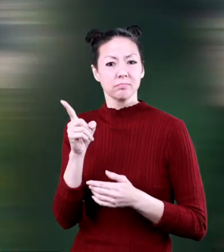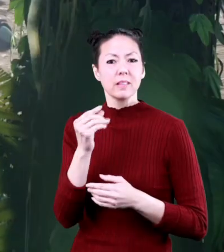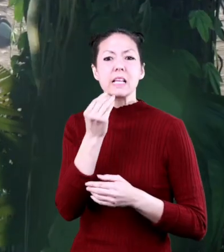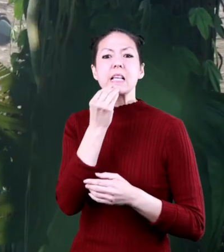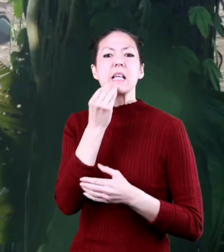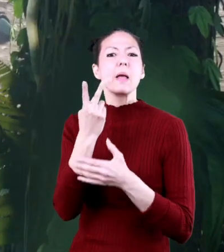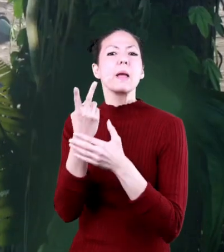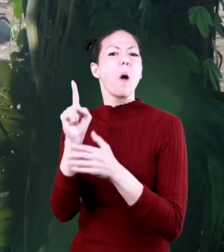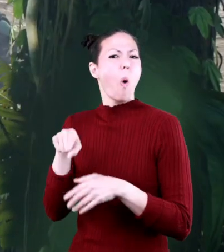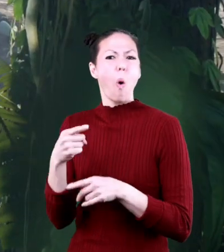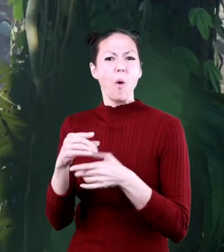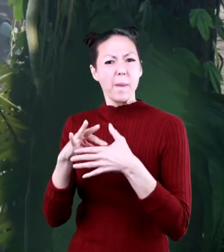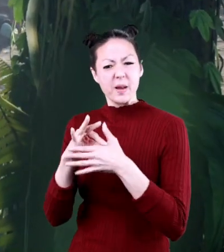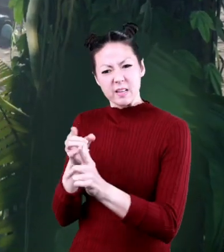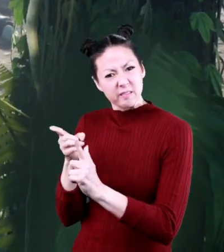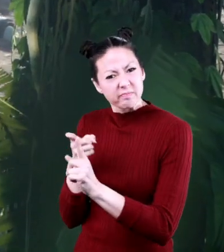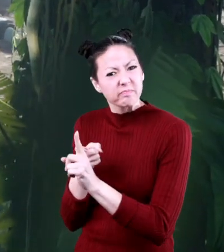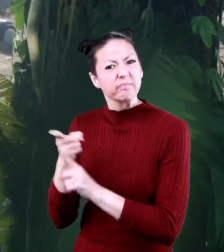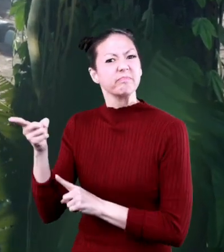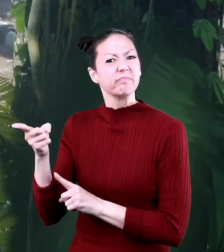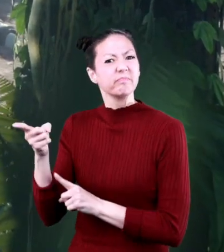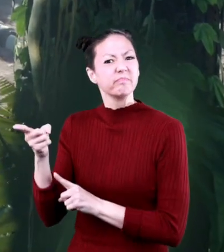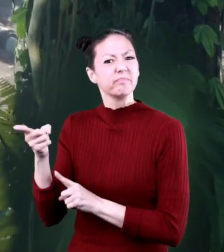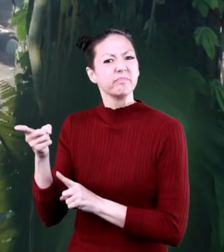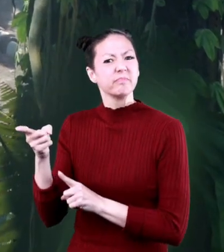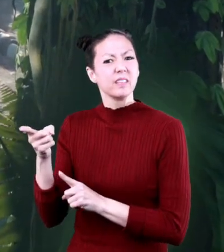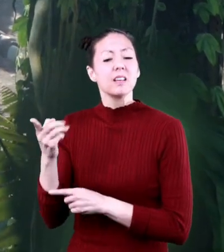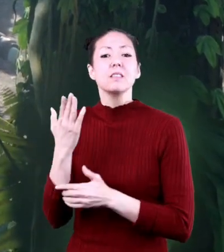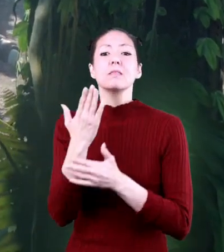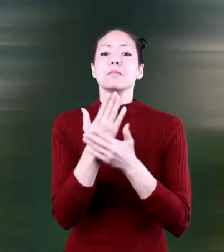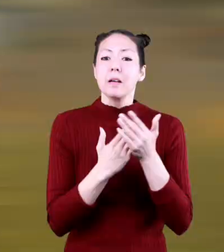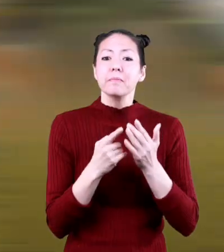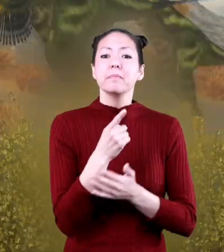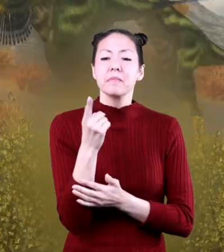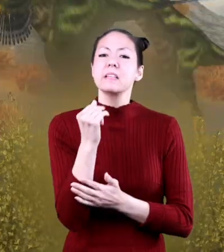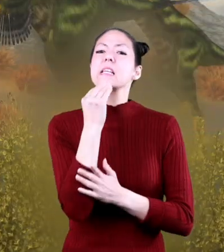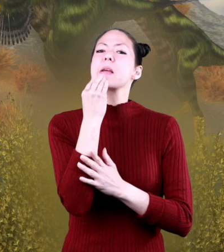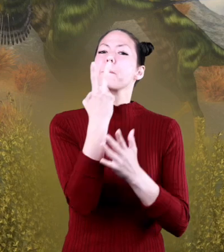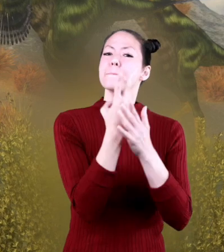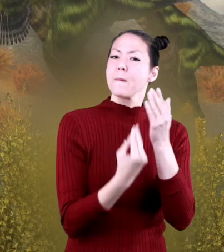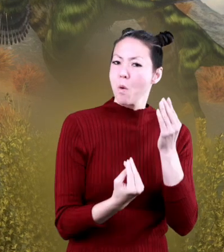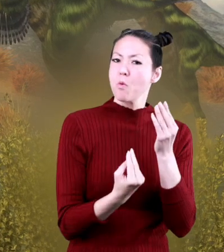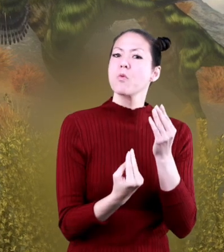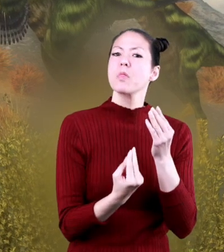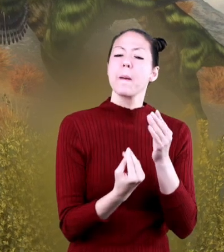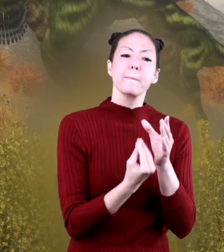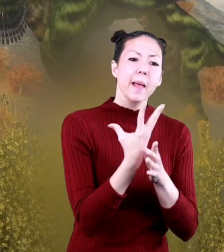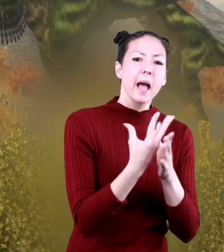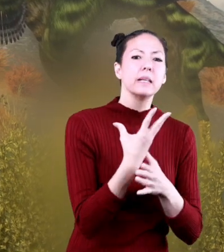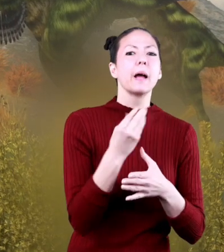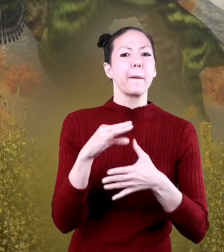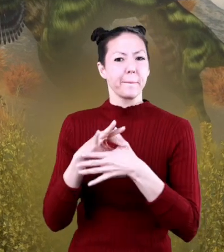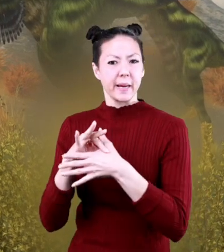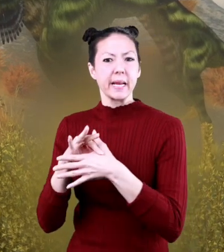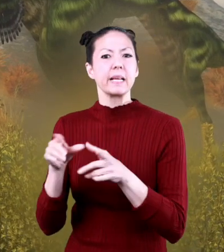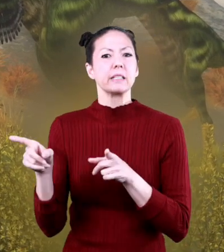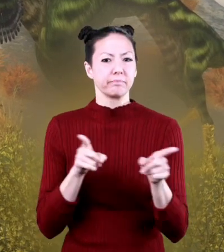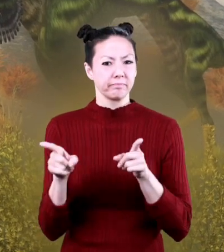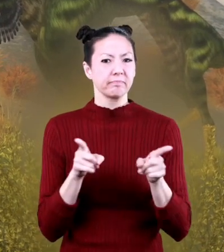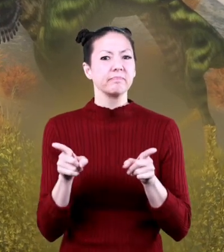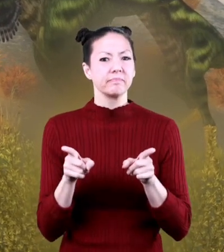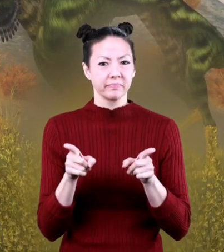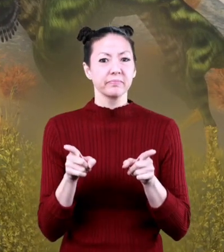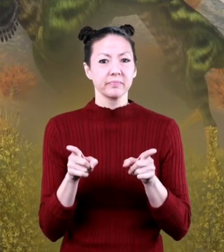some were carnivores which means they only ate meat and others were omnivores meaning